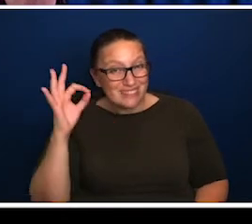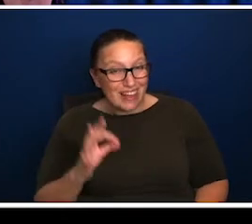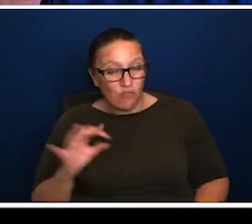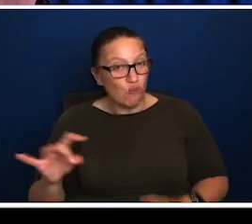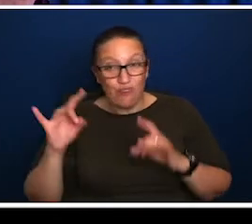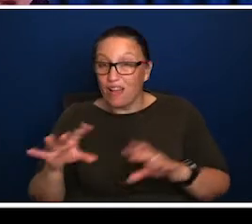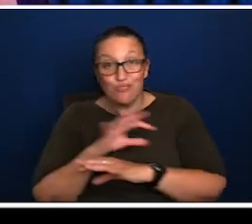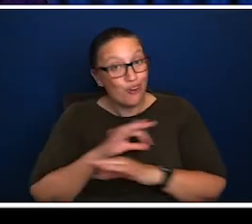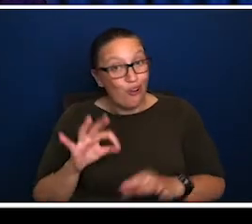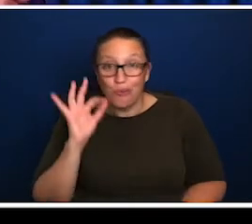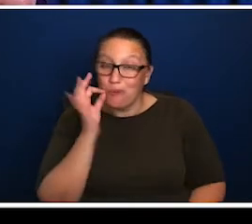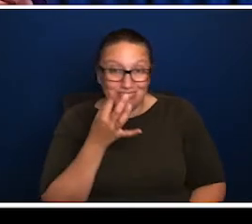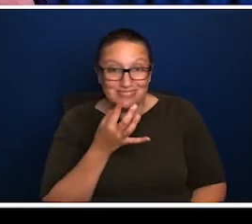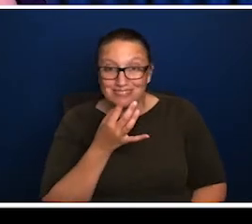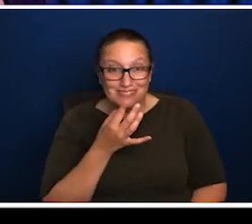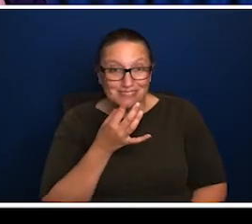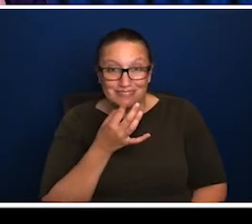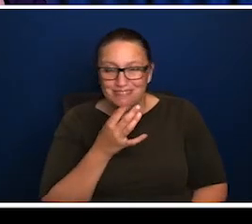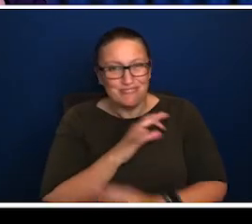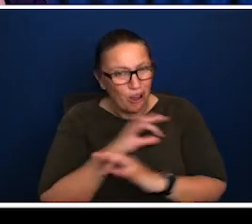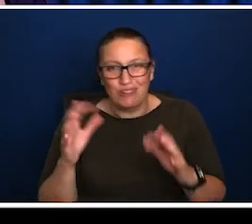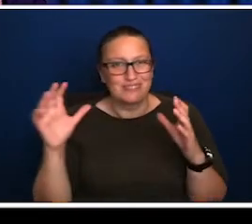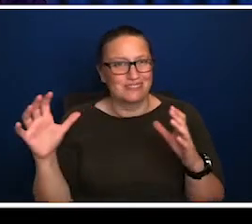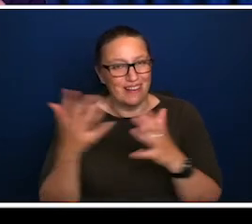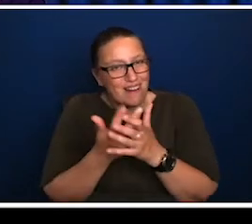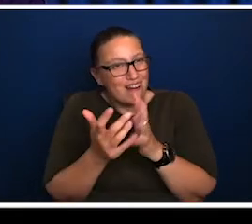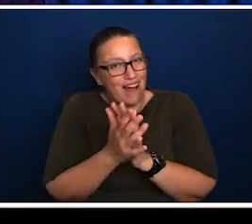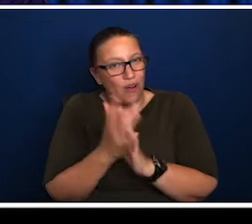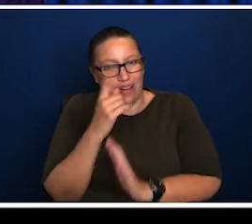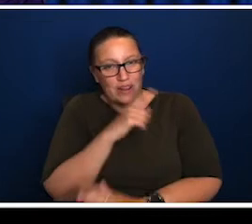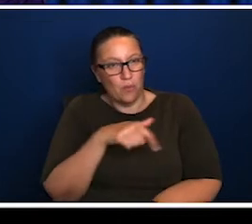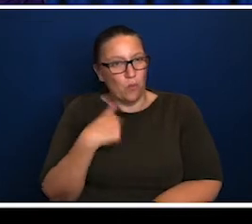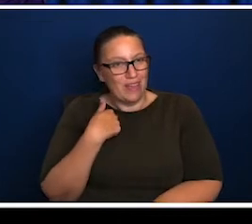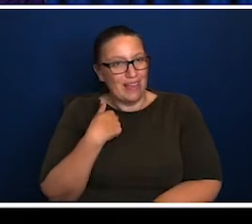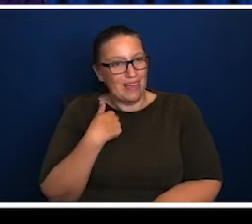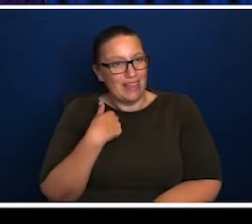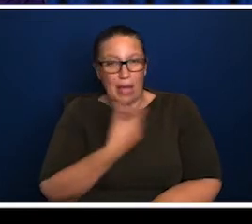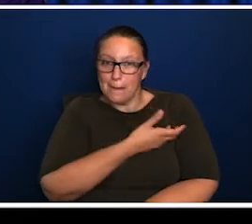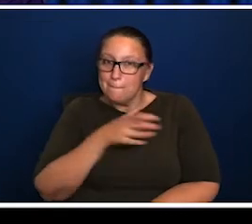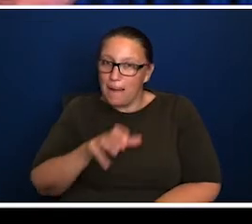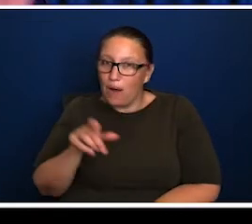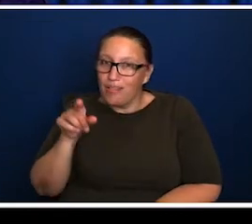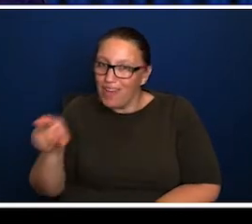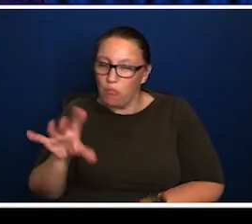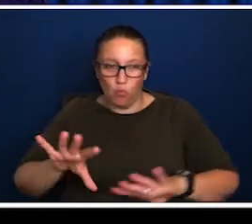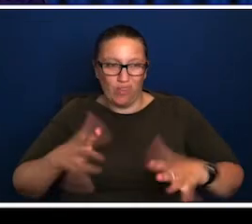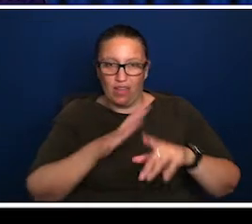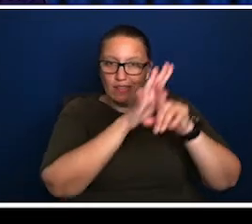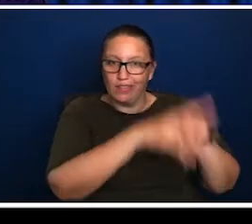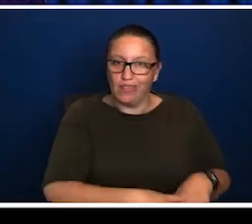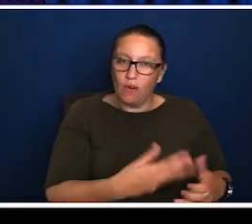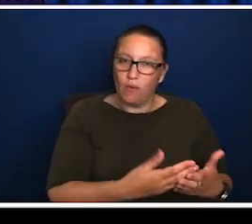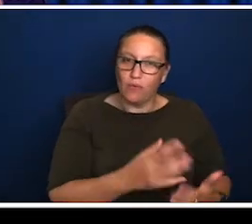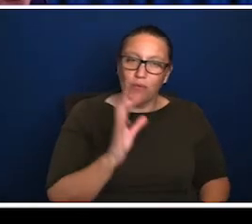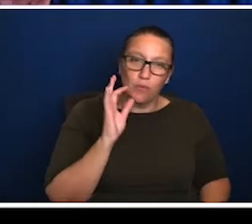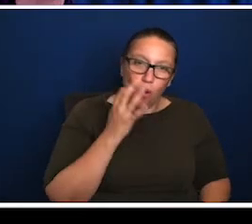Now, how do you empower that without insulting the other half? Because you don't want to, I guess one thing you